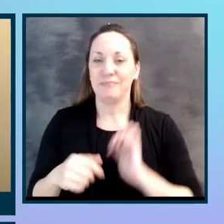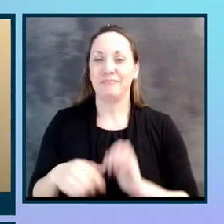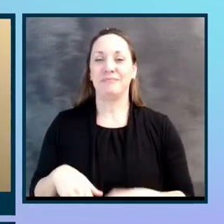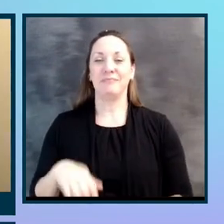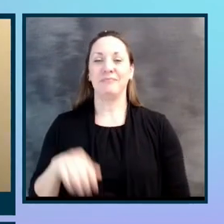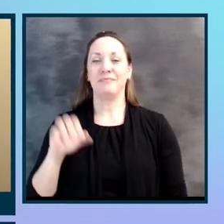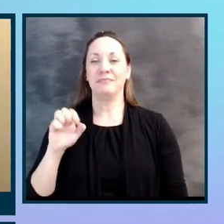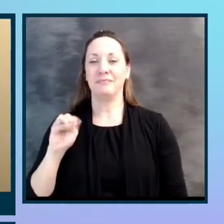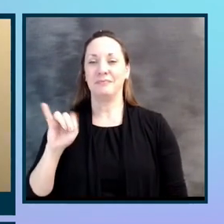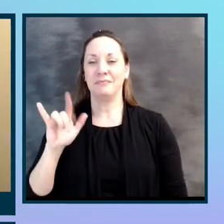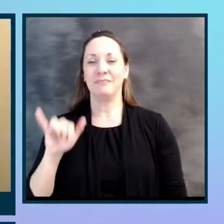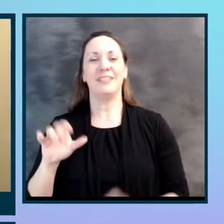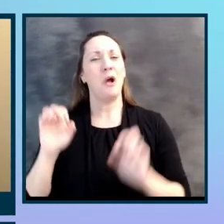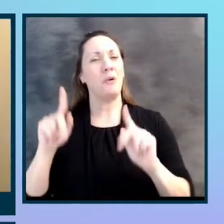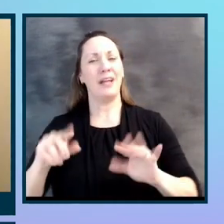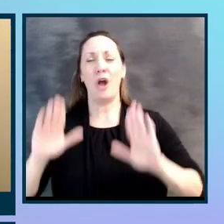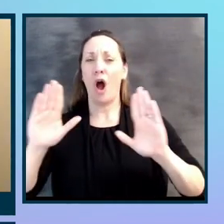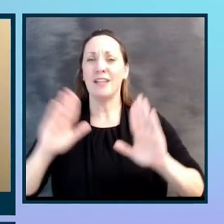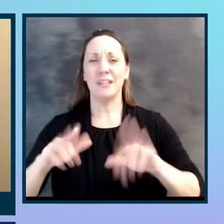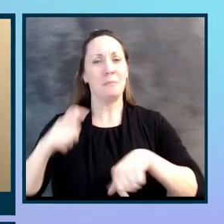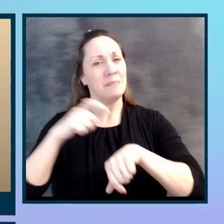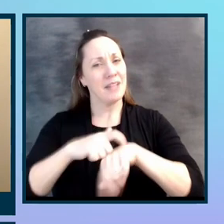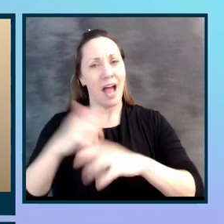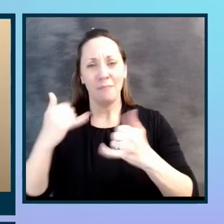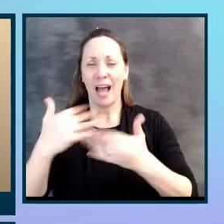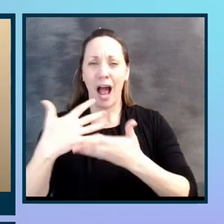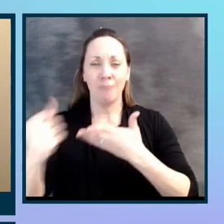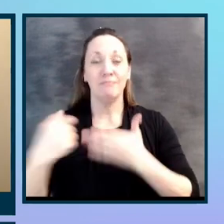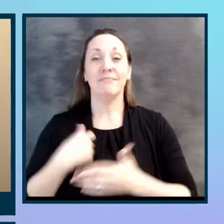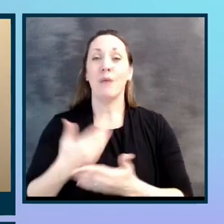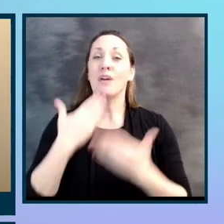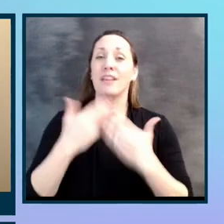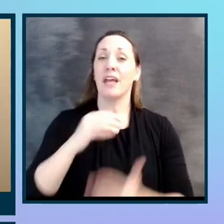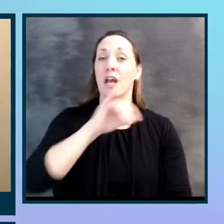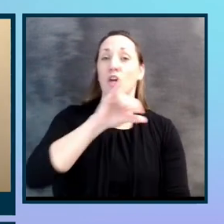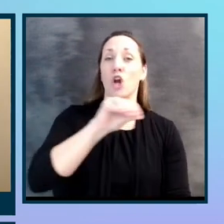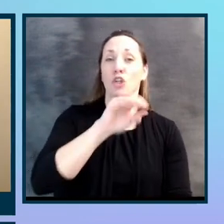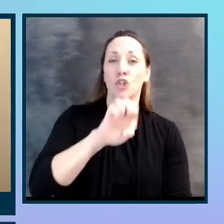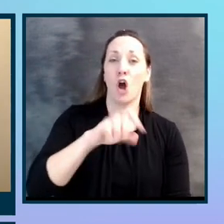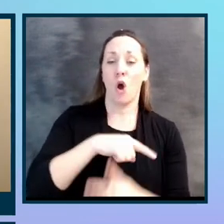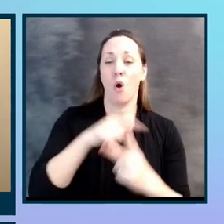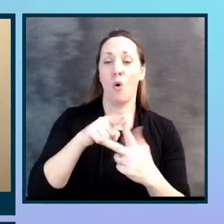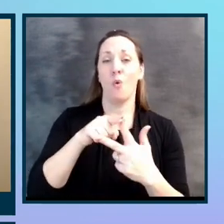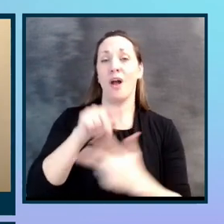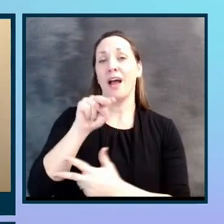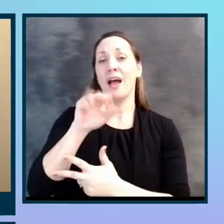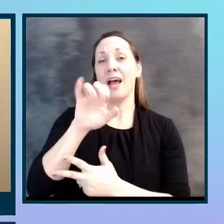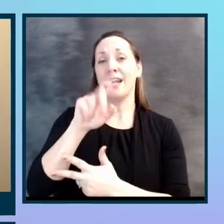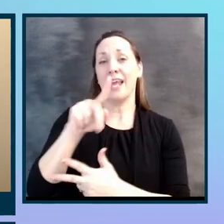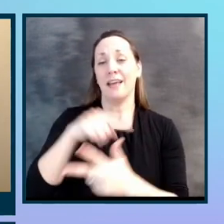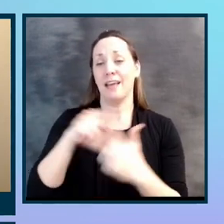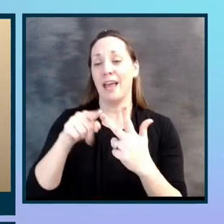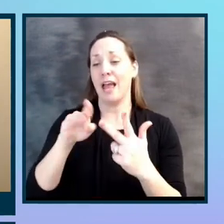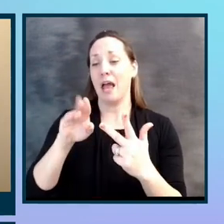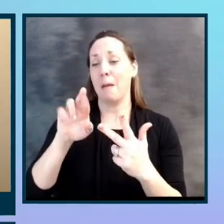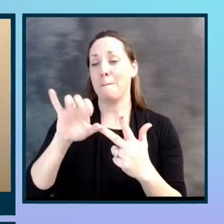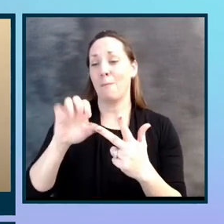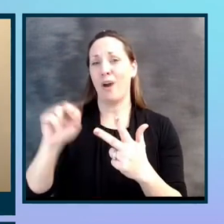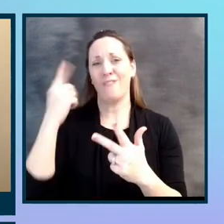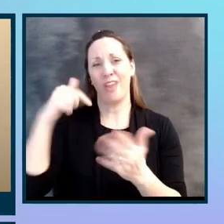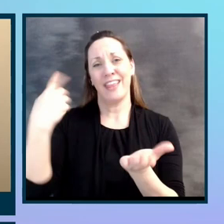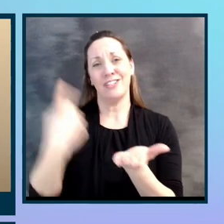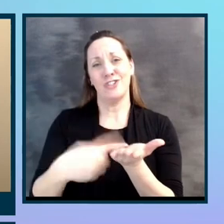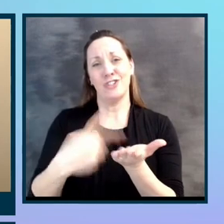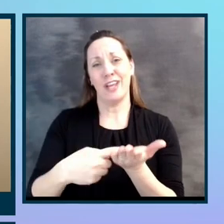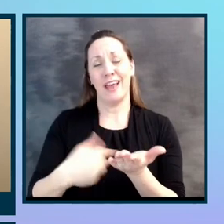Awesome. Well that we are at time. just want to thank Joe and Brian and Nick for this chat. It's been amazing. Um, and I hope you guys